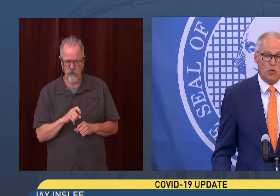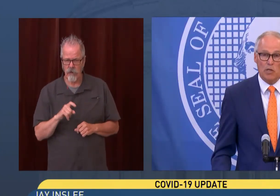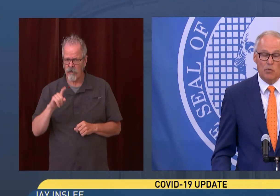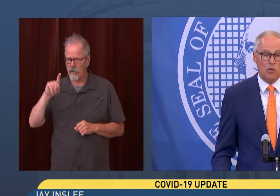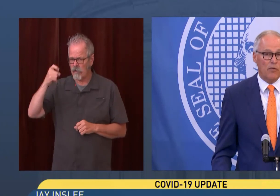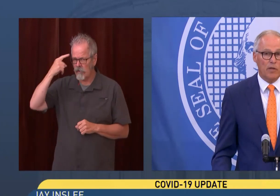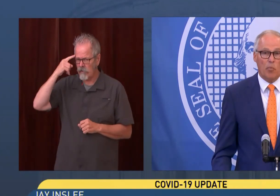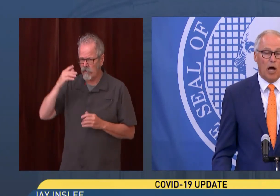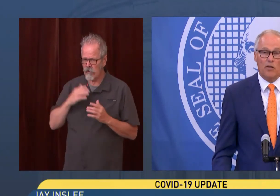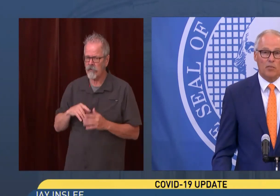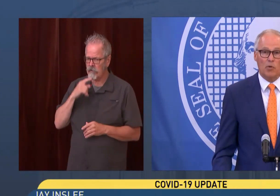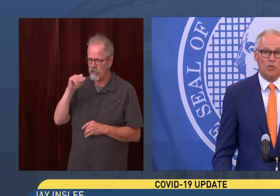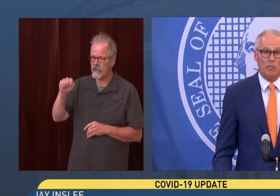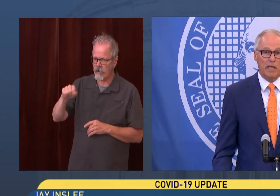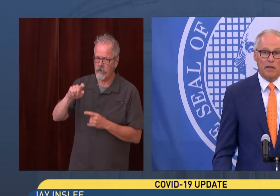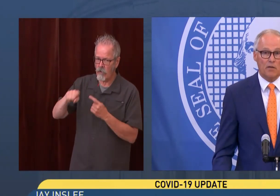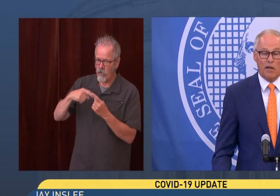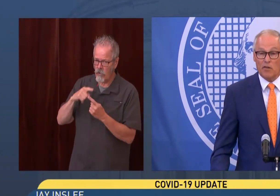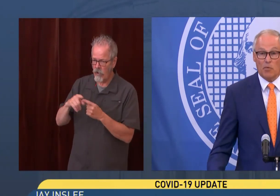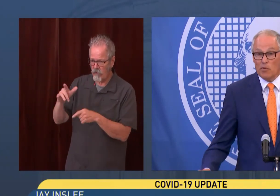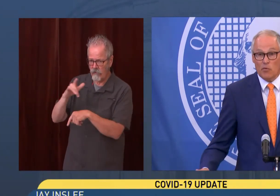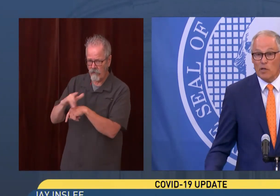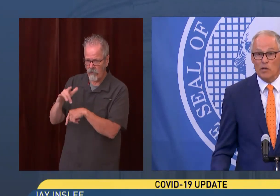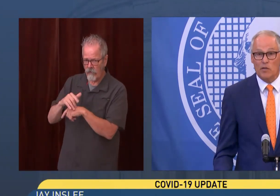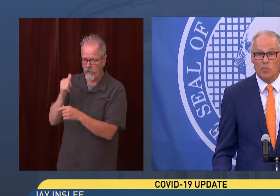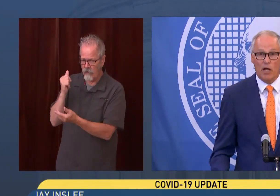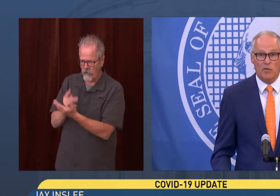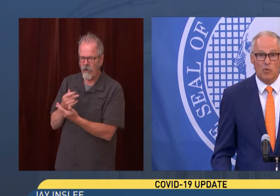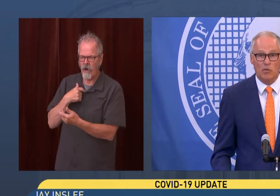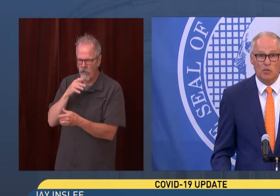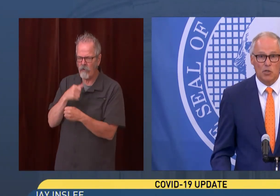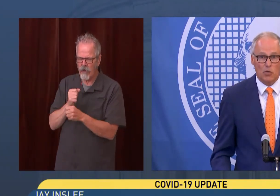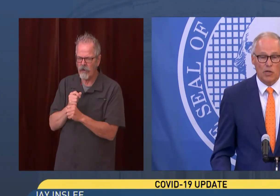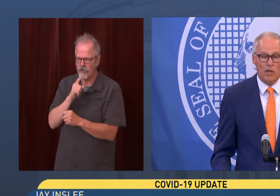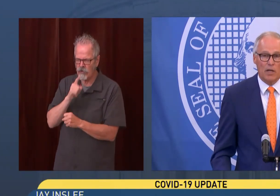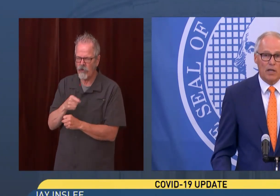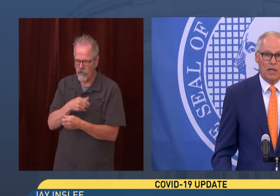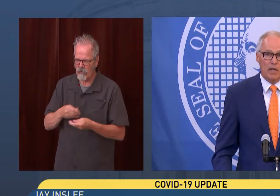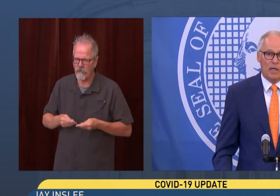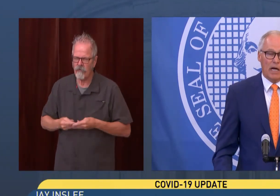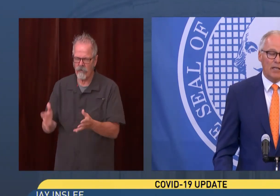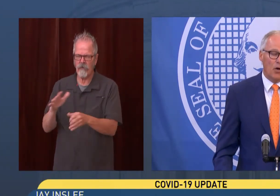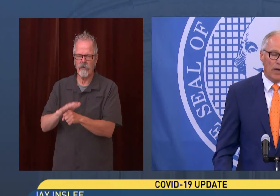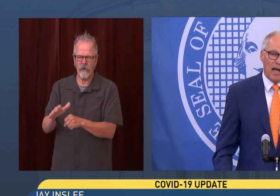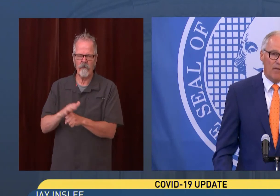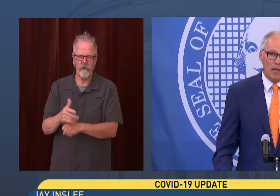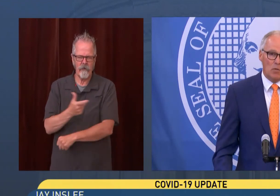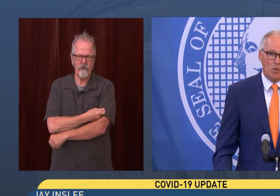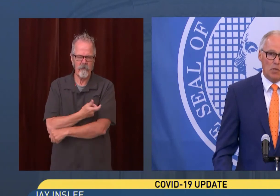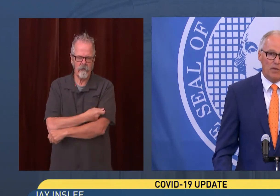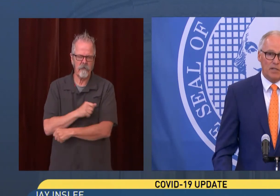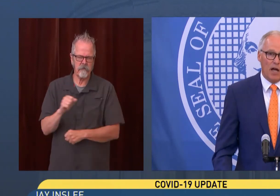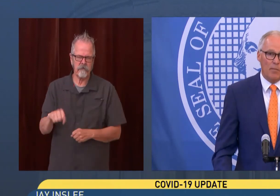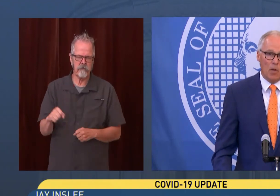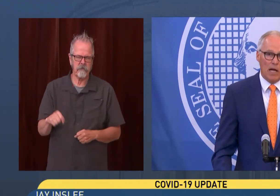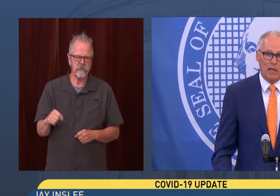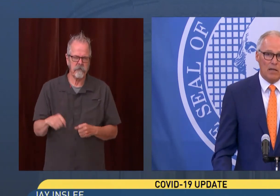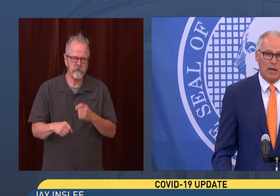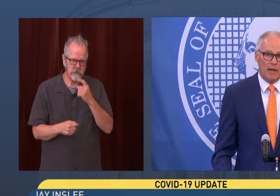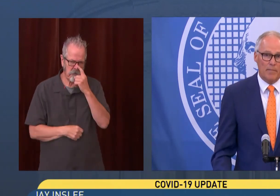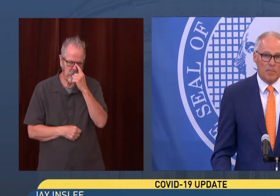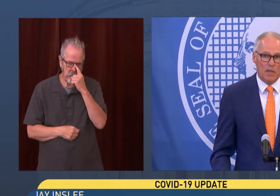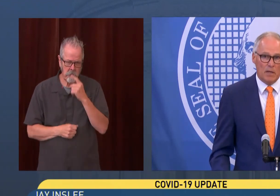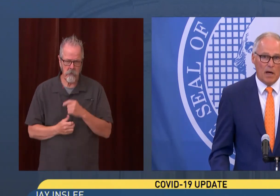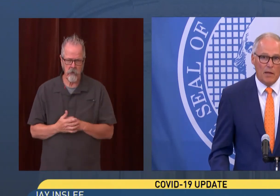we certainly would do everything possible to make it accessible as quickly as possible to children. I don't have any specific timeline.